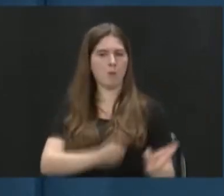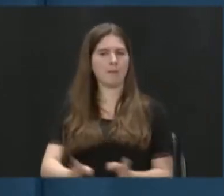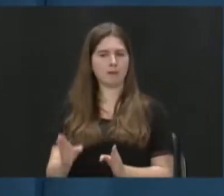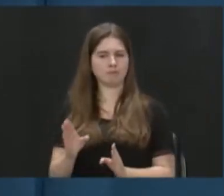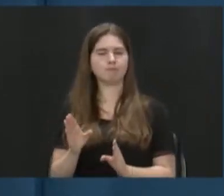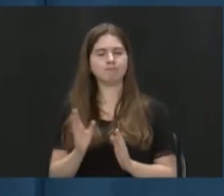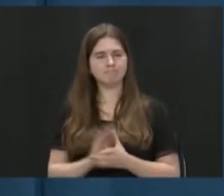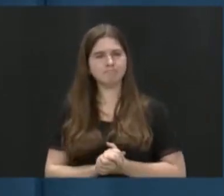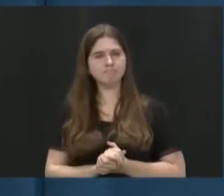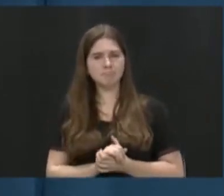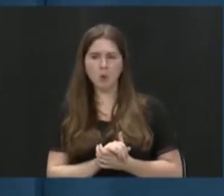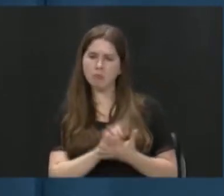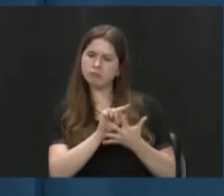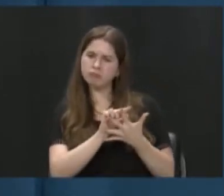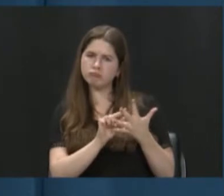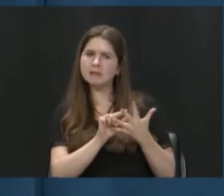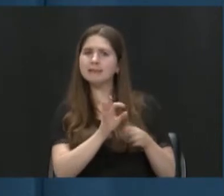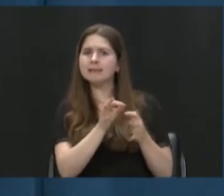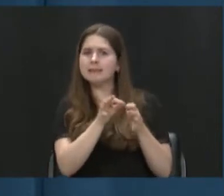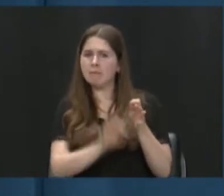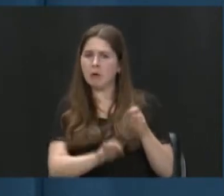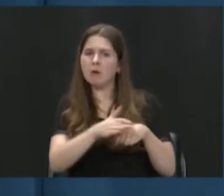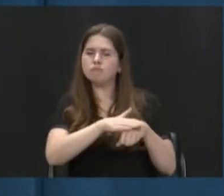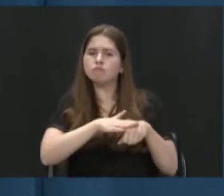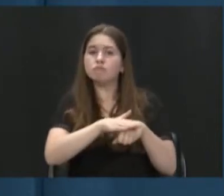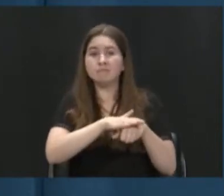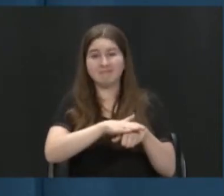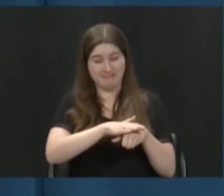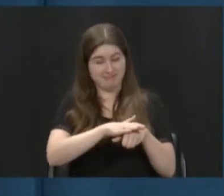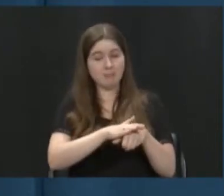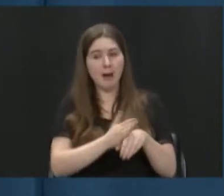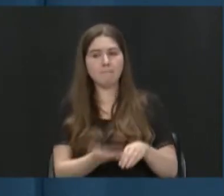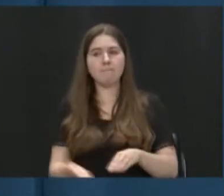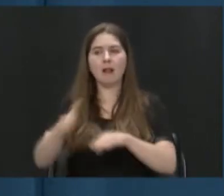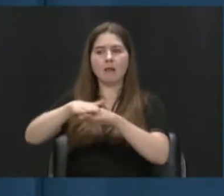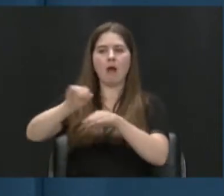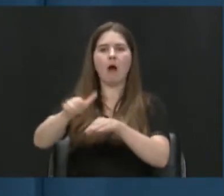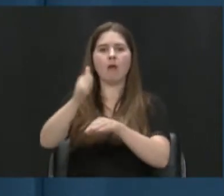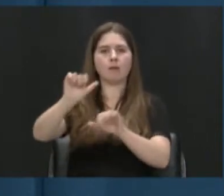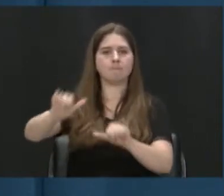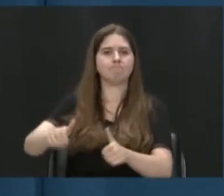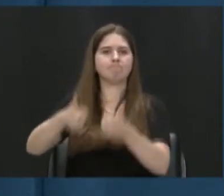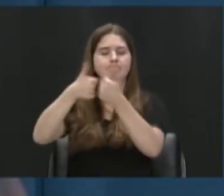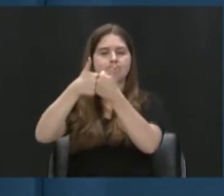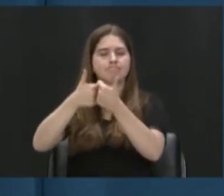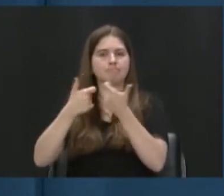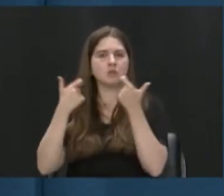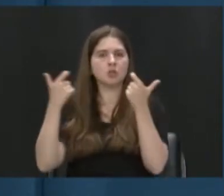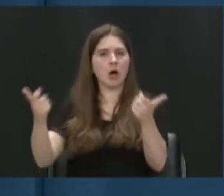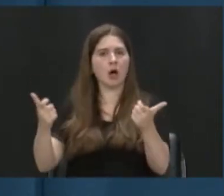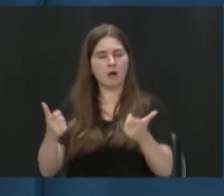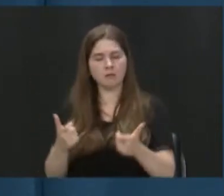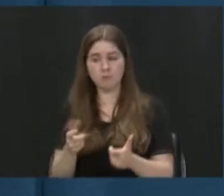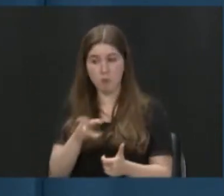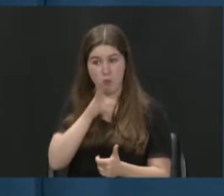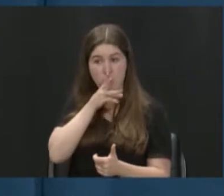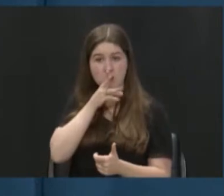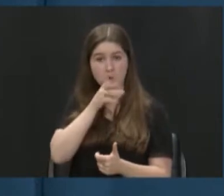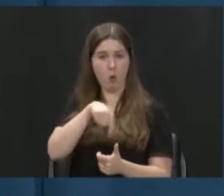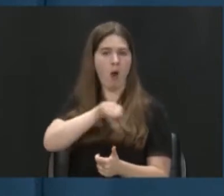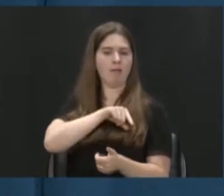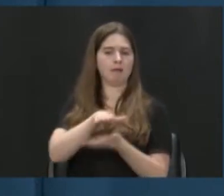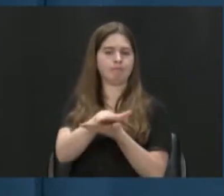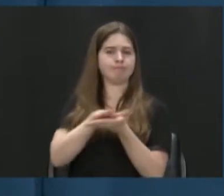Other than that, you know, there are larger issues people are looking at in the area as far as water quality goes